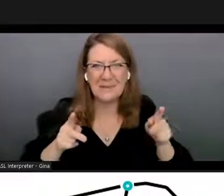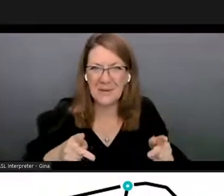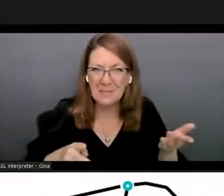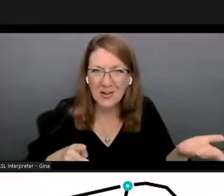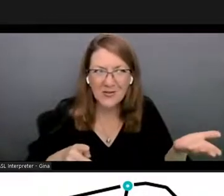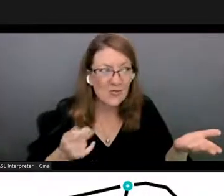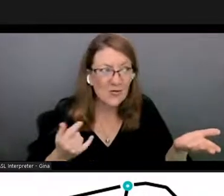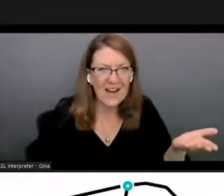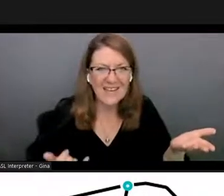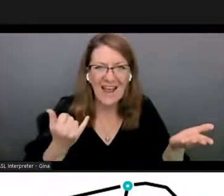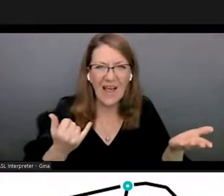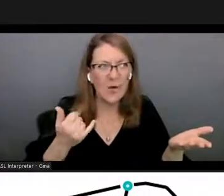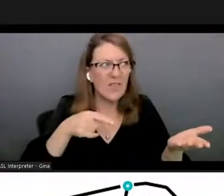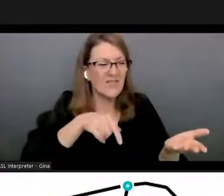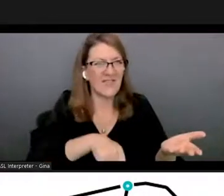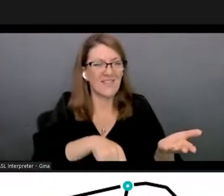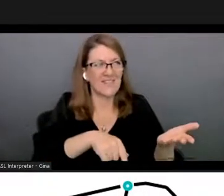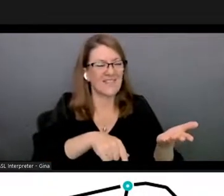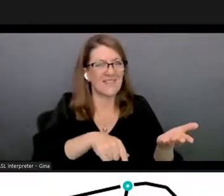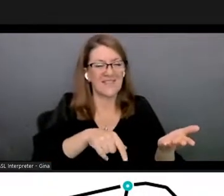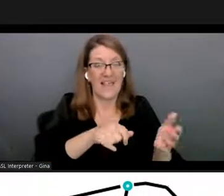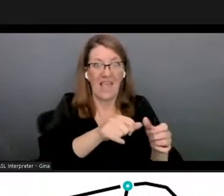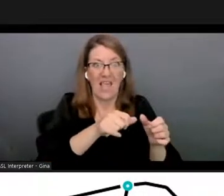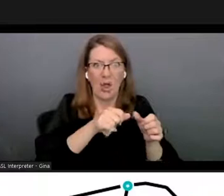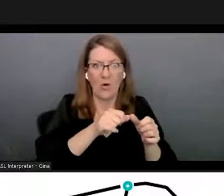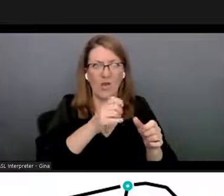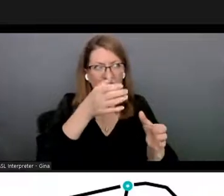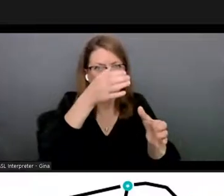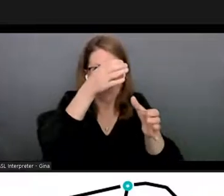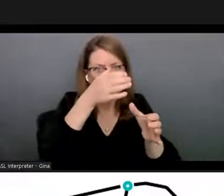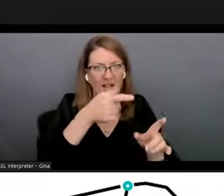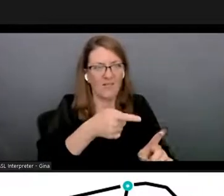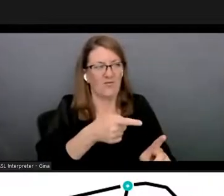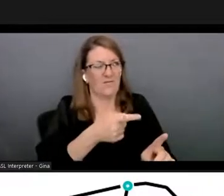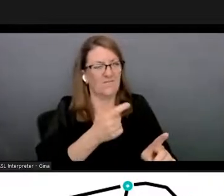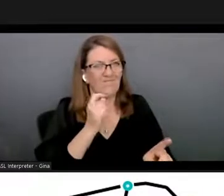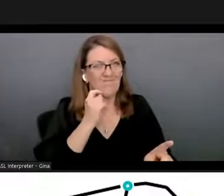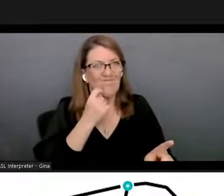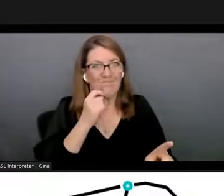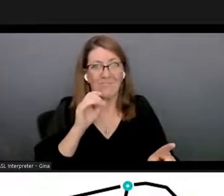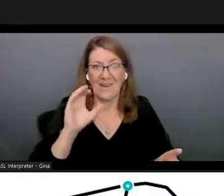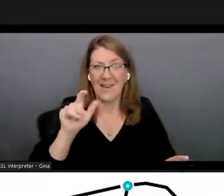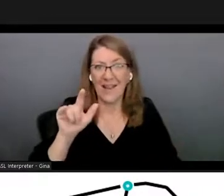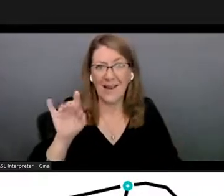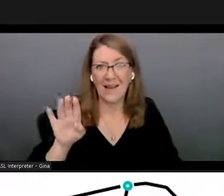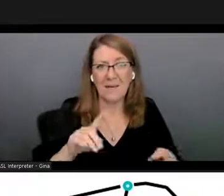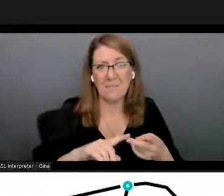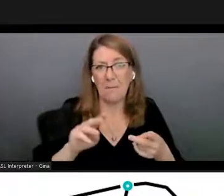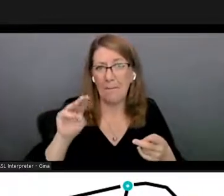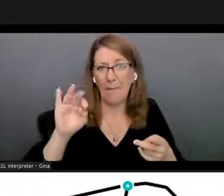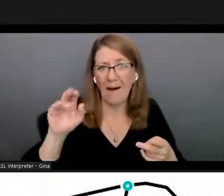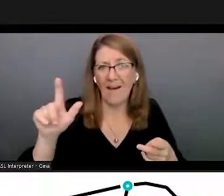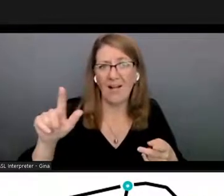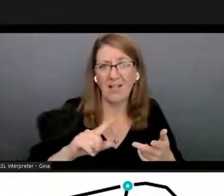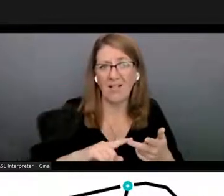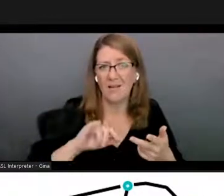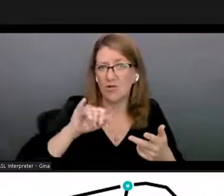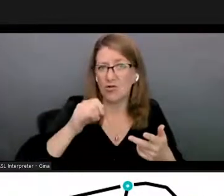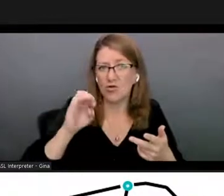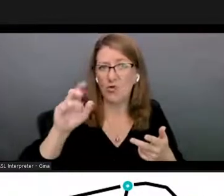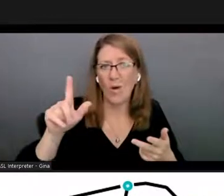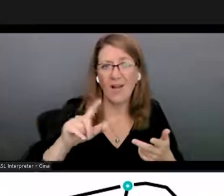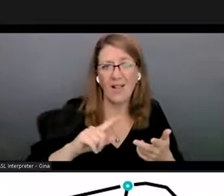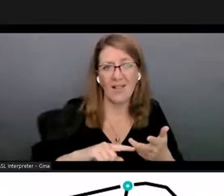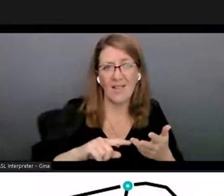now in this area of knowledge caleb michael joel and caroline